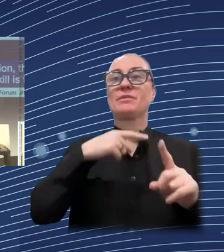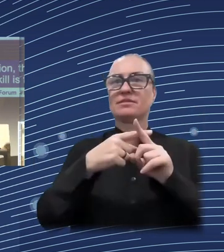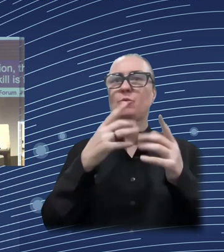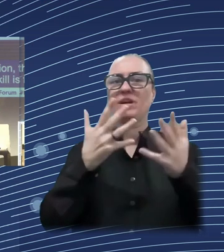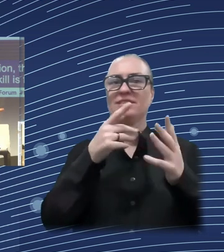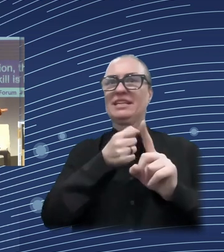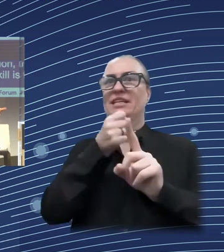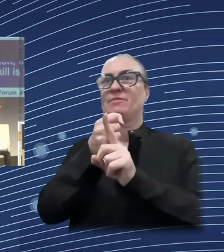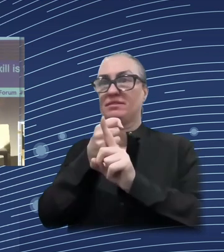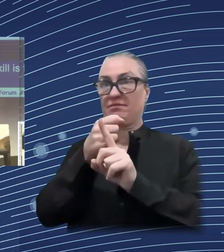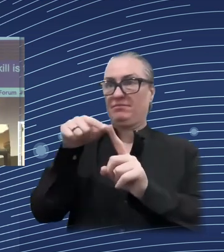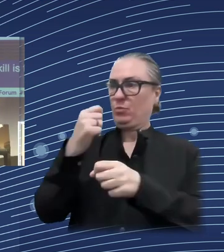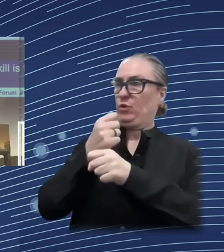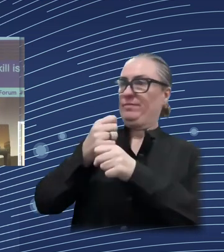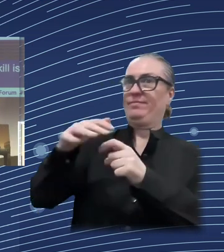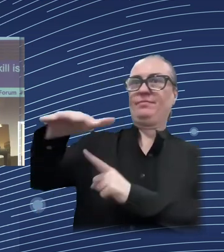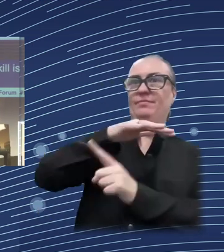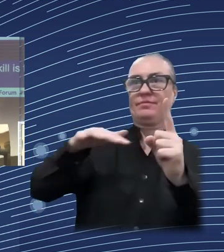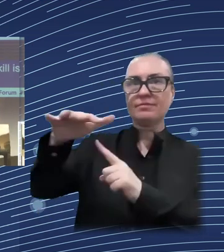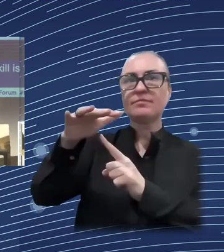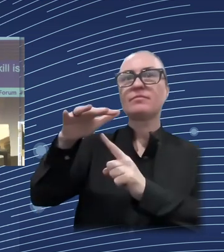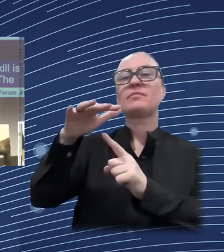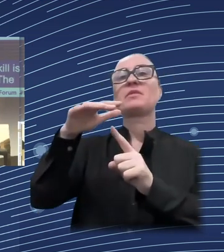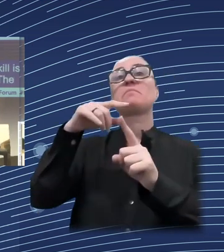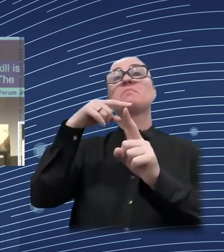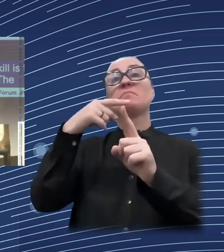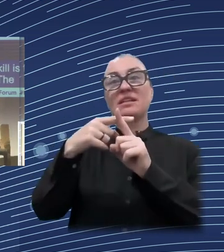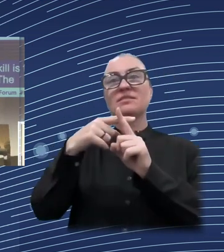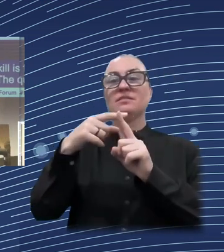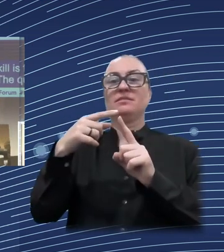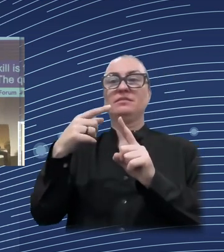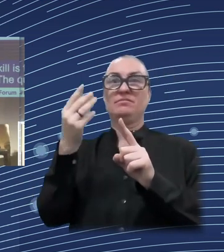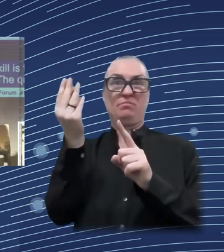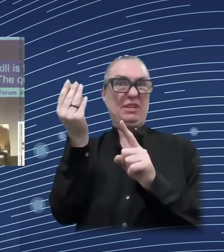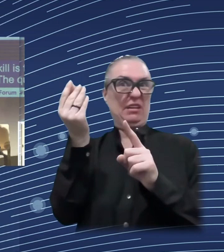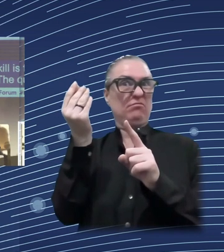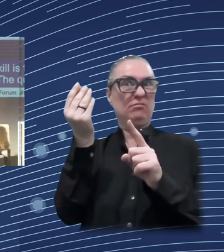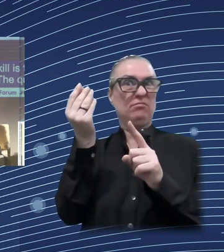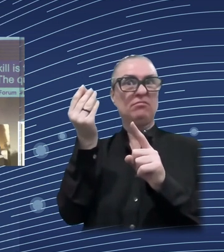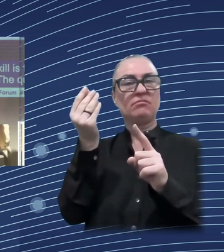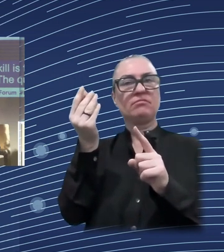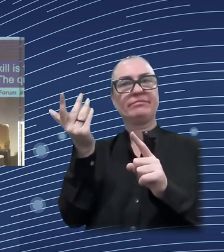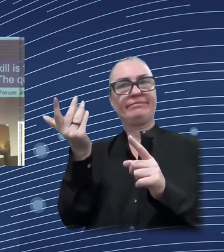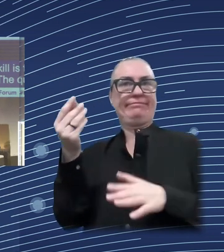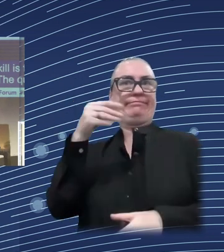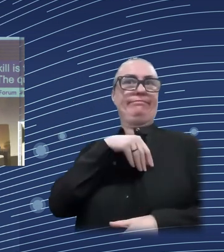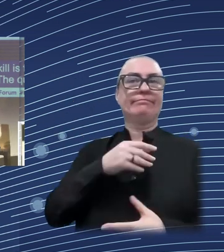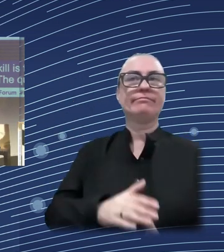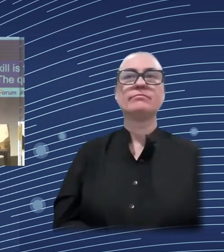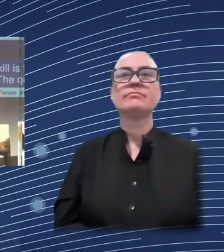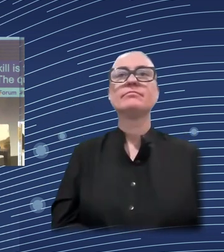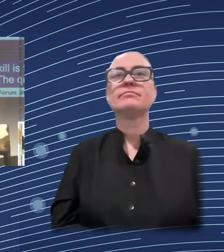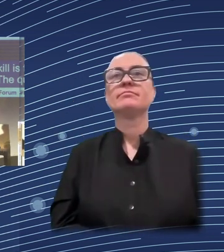So the question we ask in this study is, what will be the implication of these trends, which is more or less what we know today